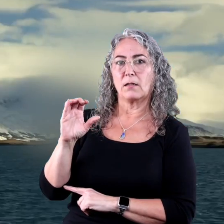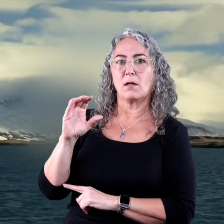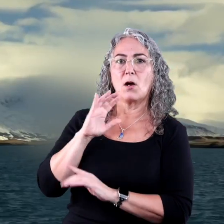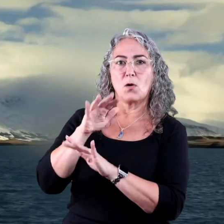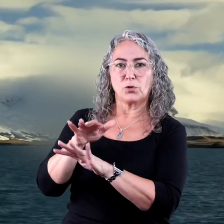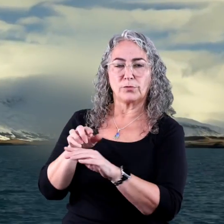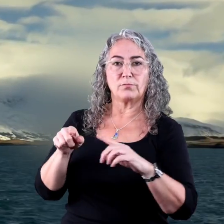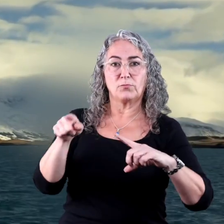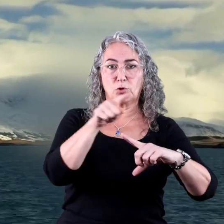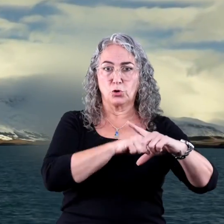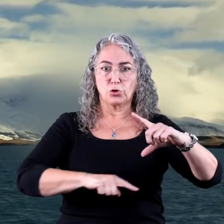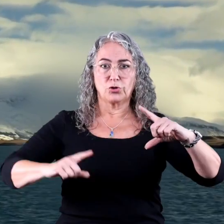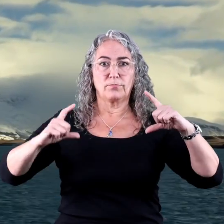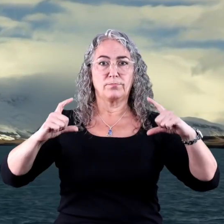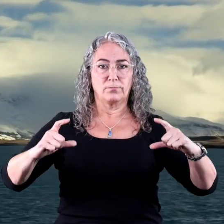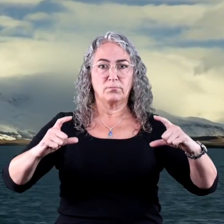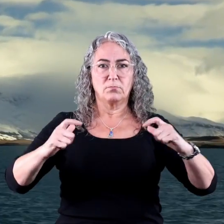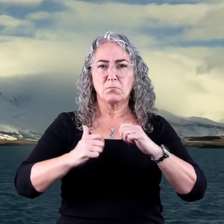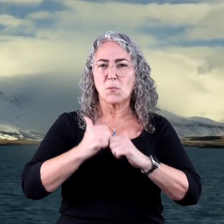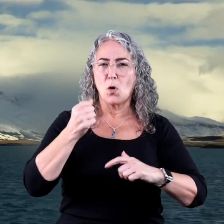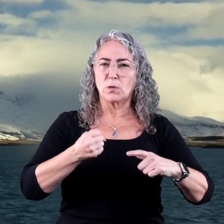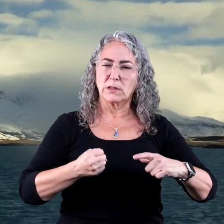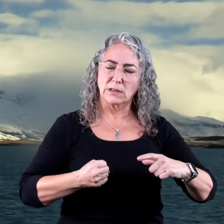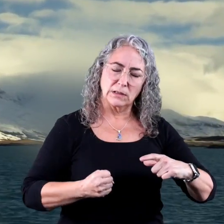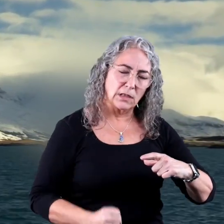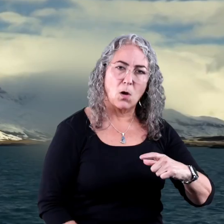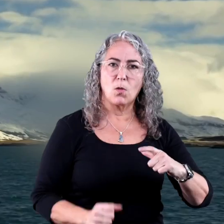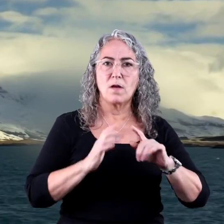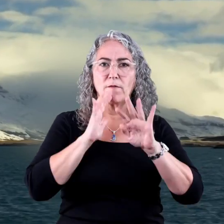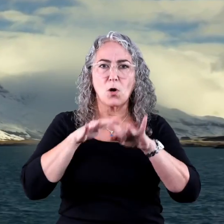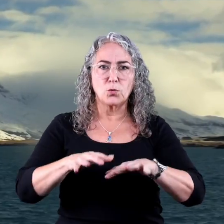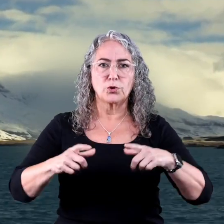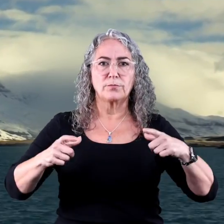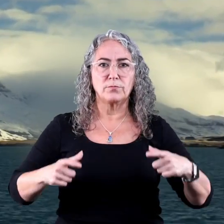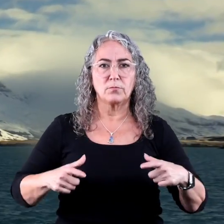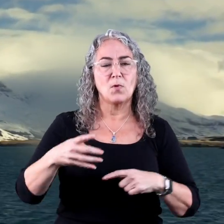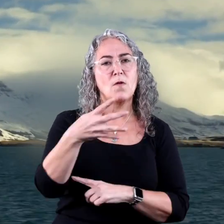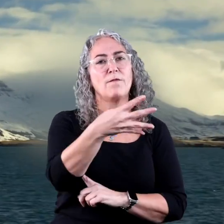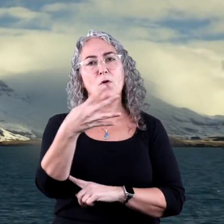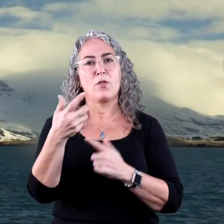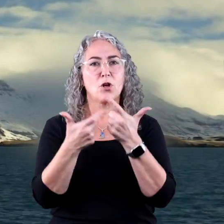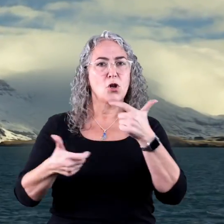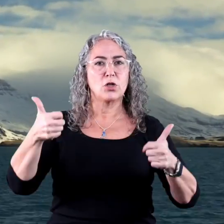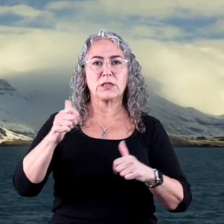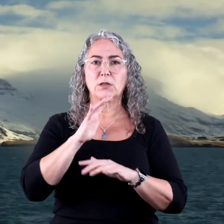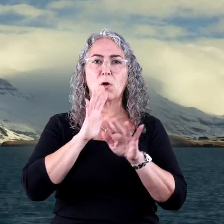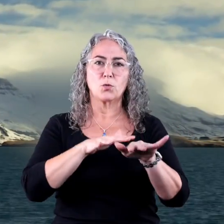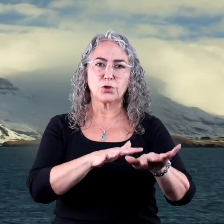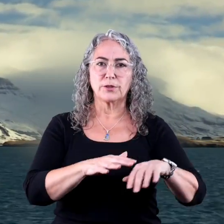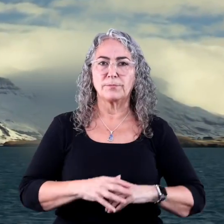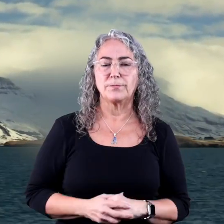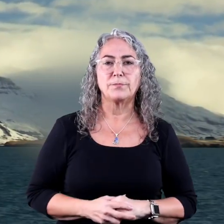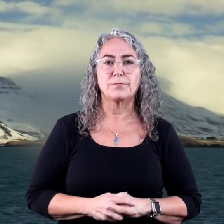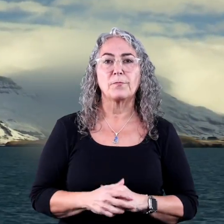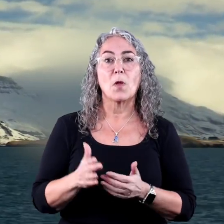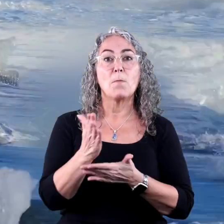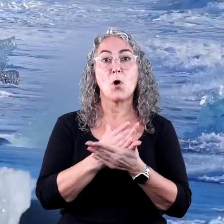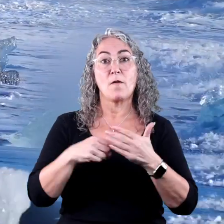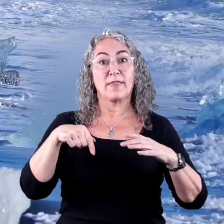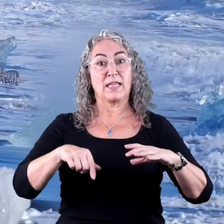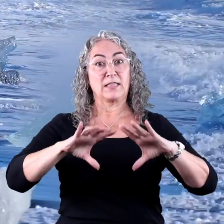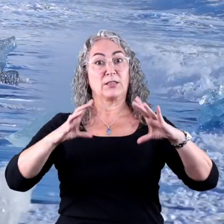This ocean circles Antarctica and is the most southern of all oceans. It is the fourth largest ocean.